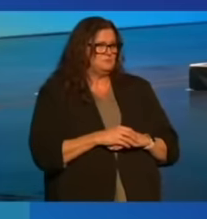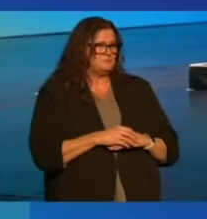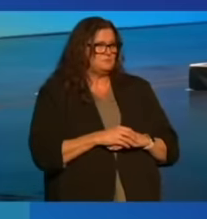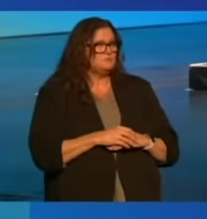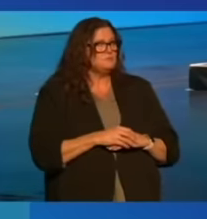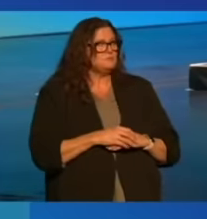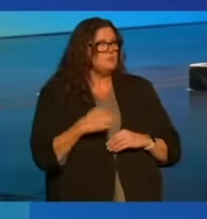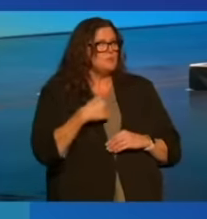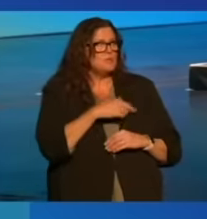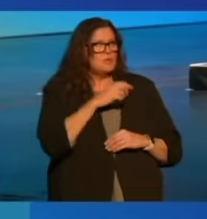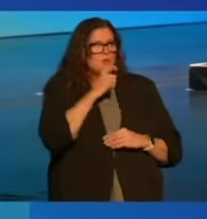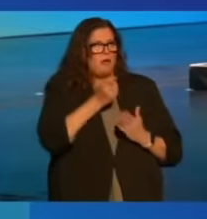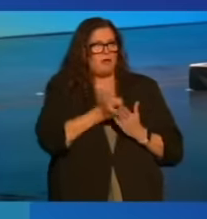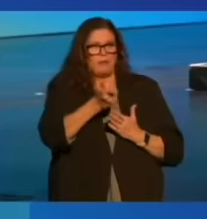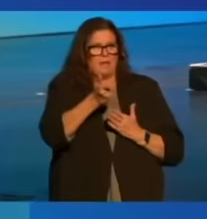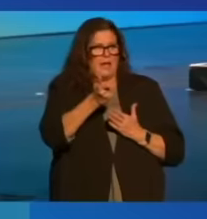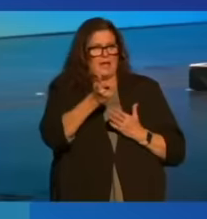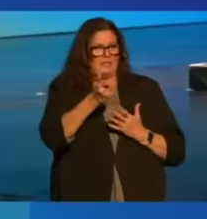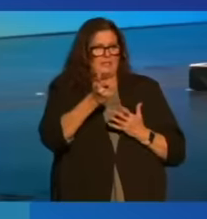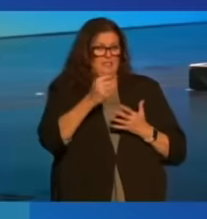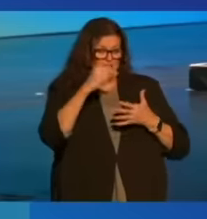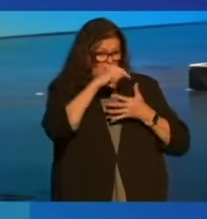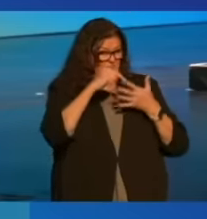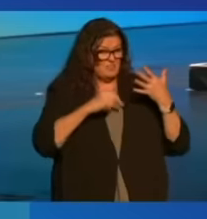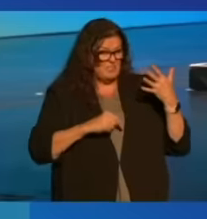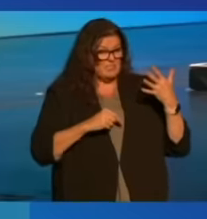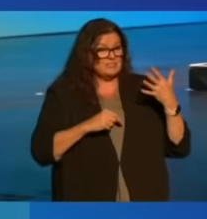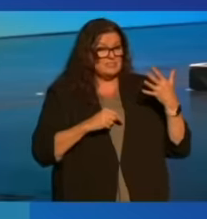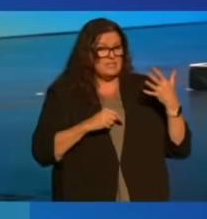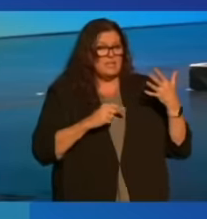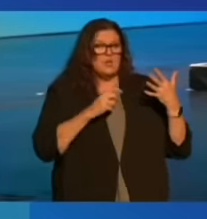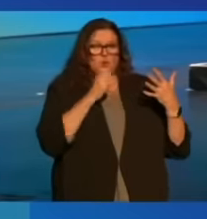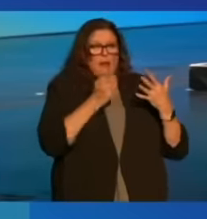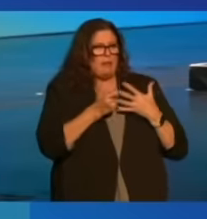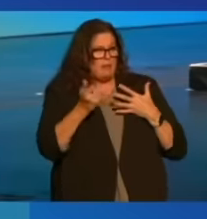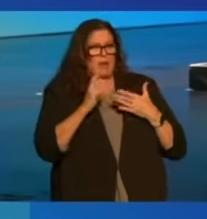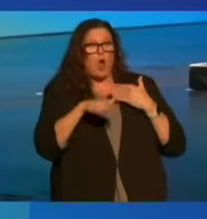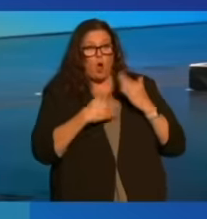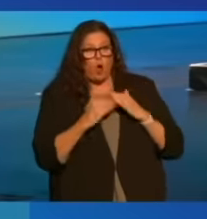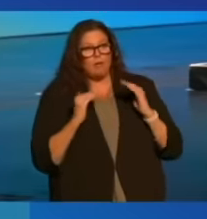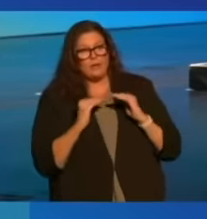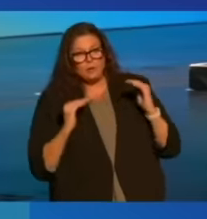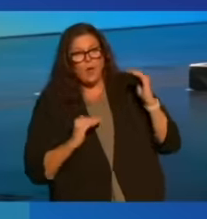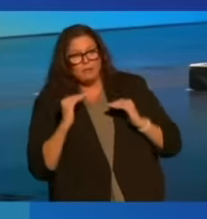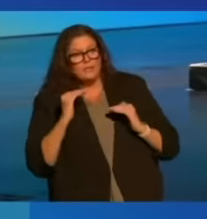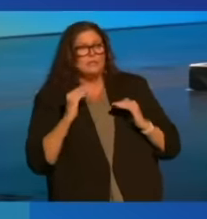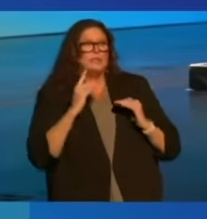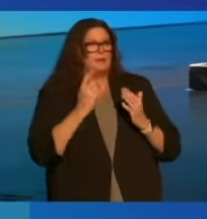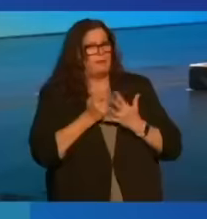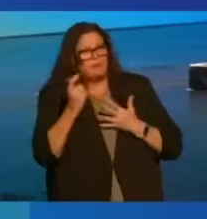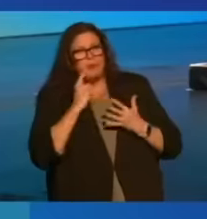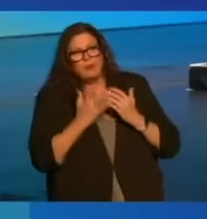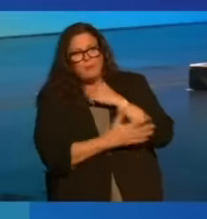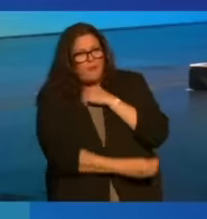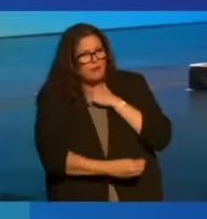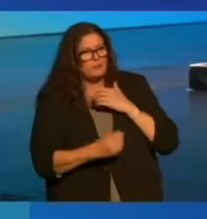We will not eliminate, through any of these steps, all inequality. We're not going to eliminate poverty. We're not going to